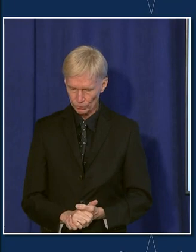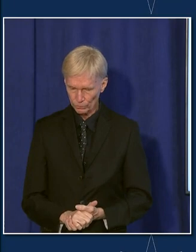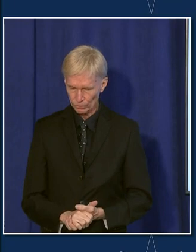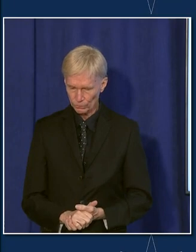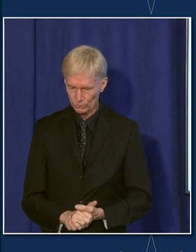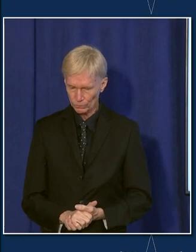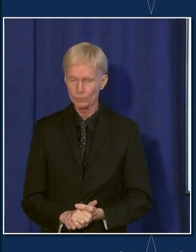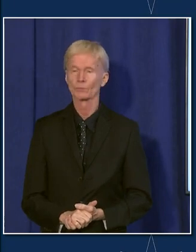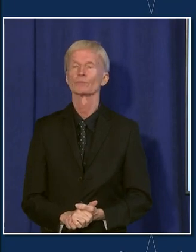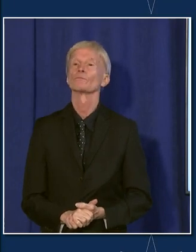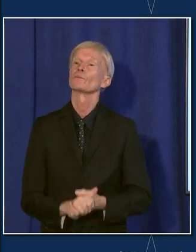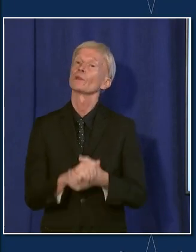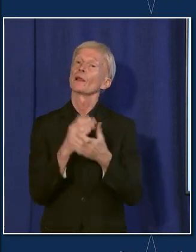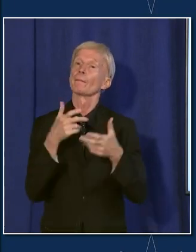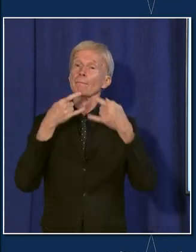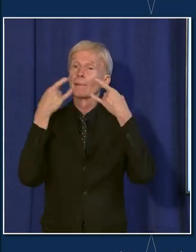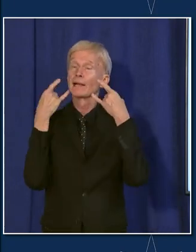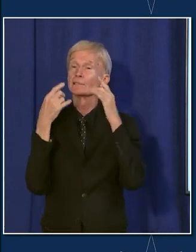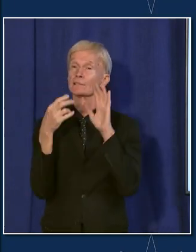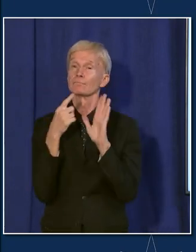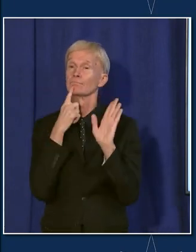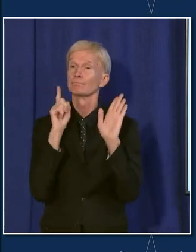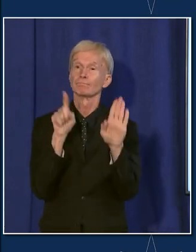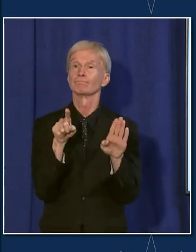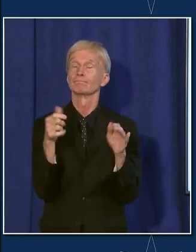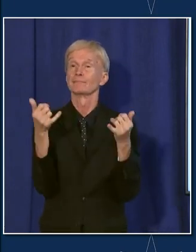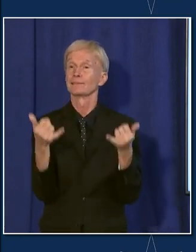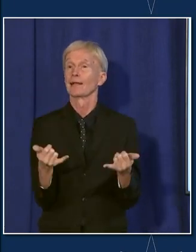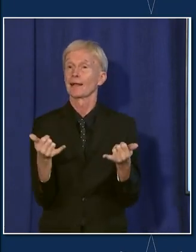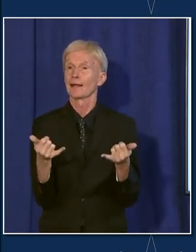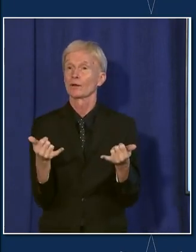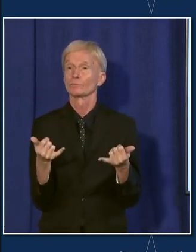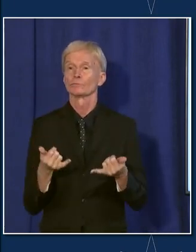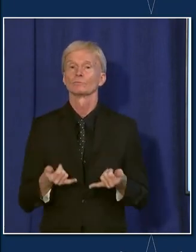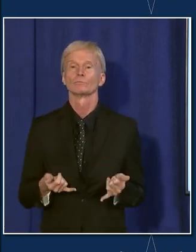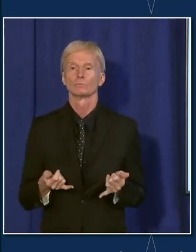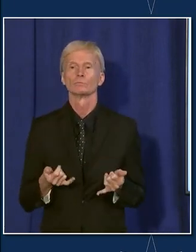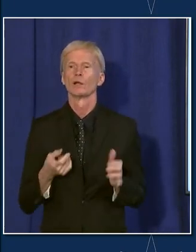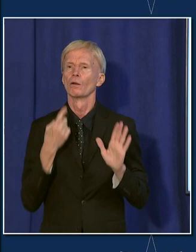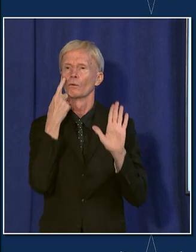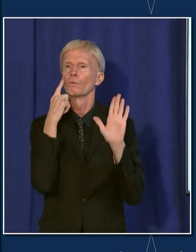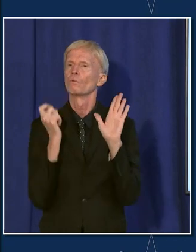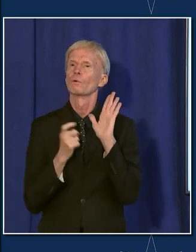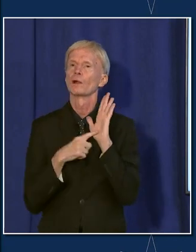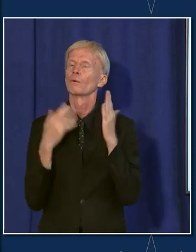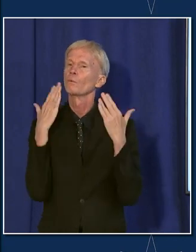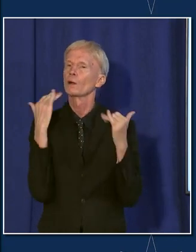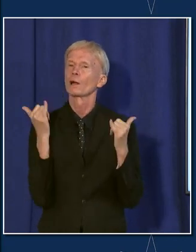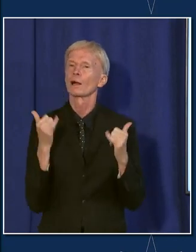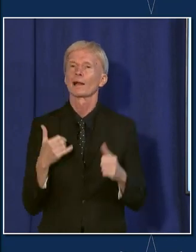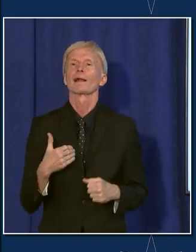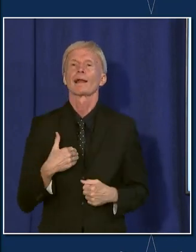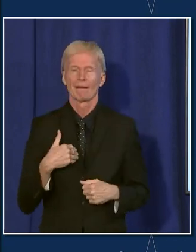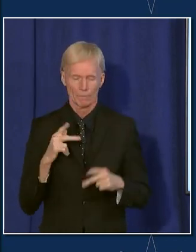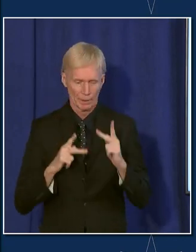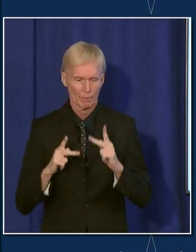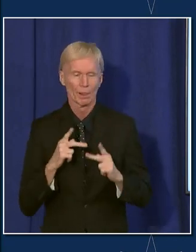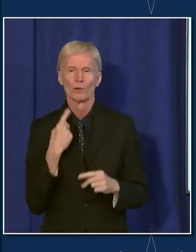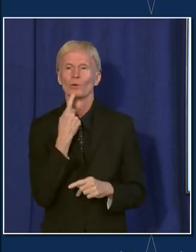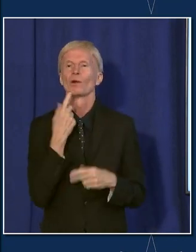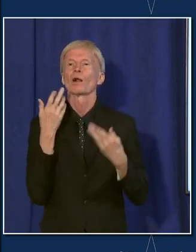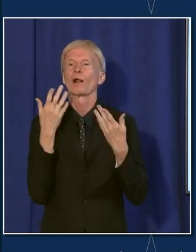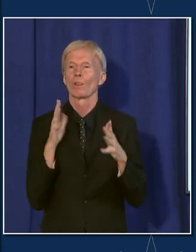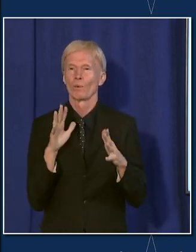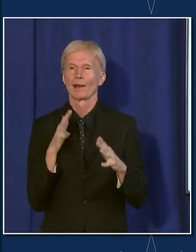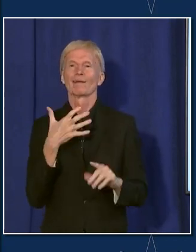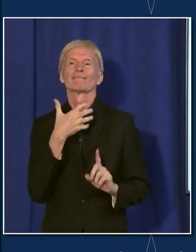part of this mask recommendation right now, or mask mandate at this point, is recognizing that there are vaccinated Chicagoans